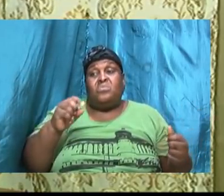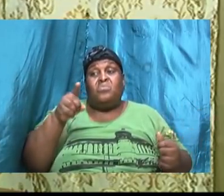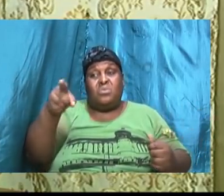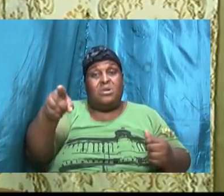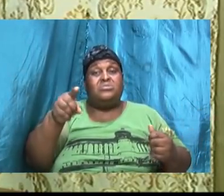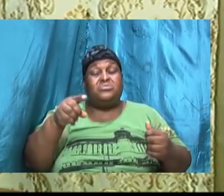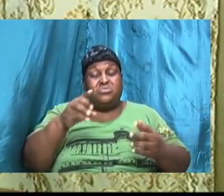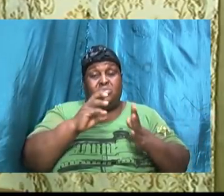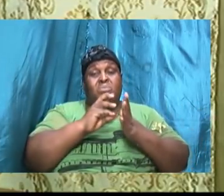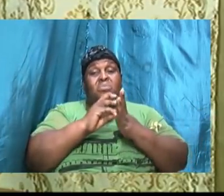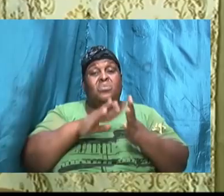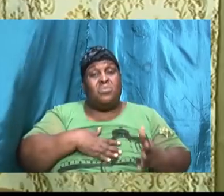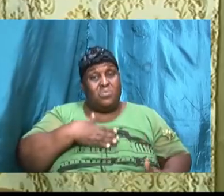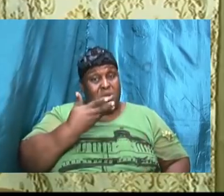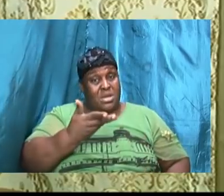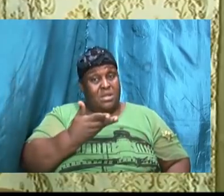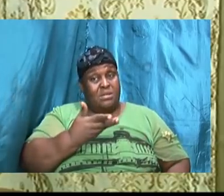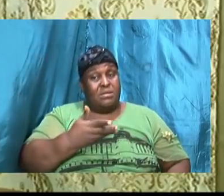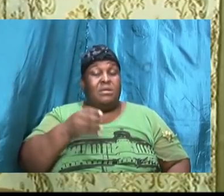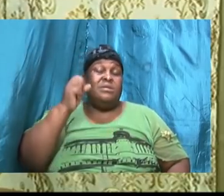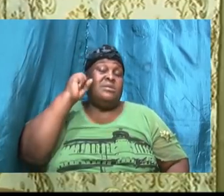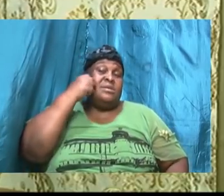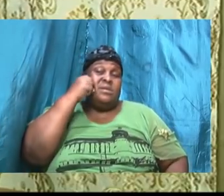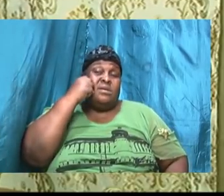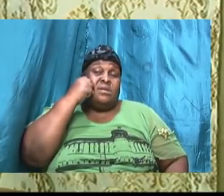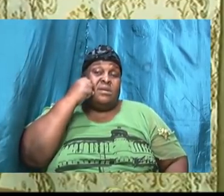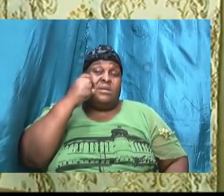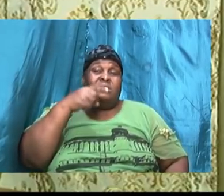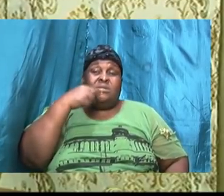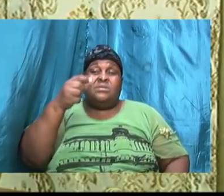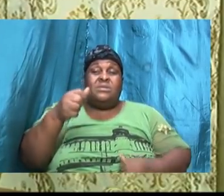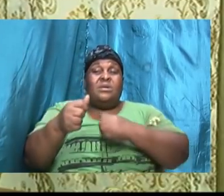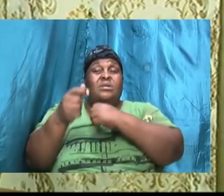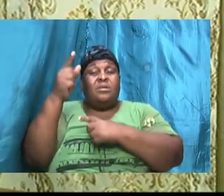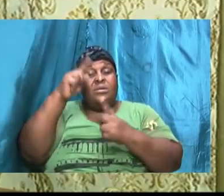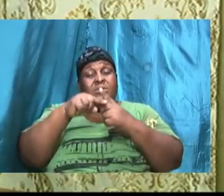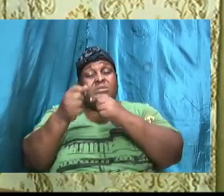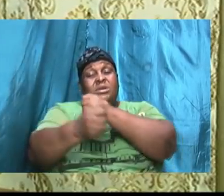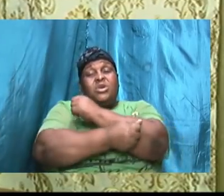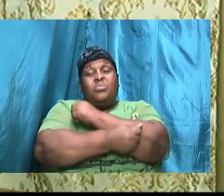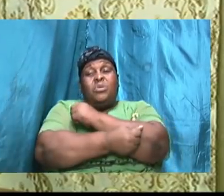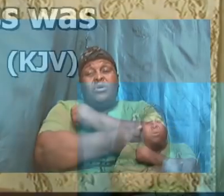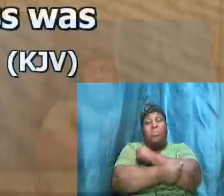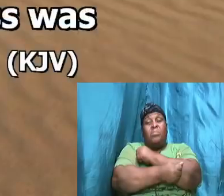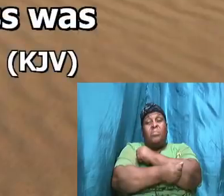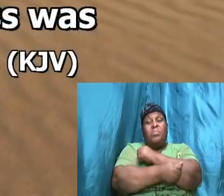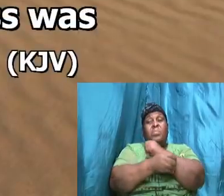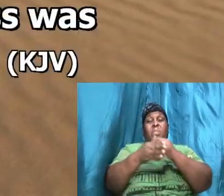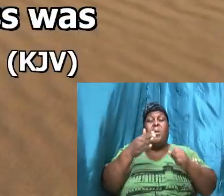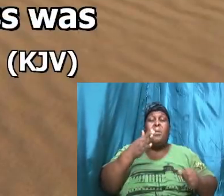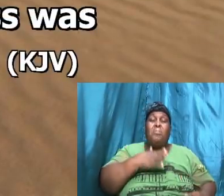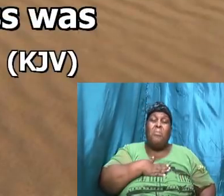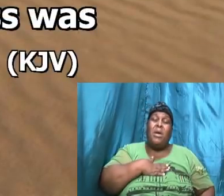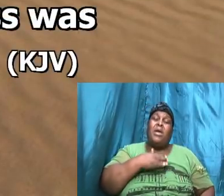verse 5 and Sarah said unto Abraham my wrong